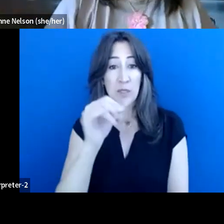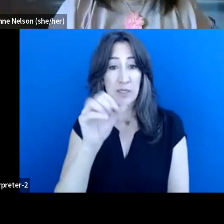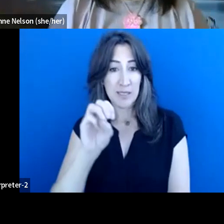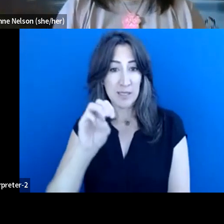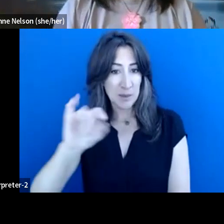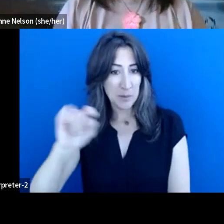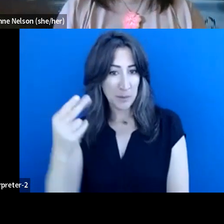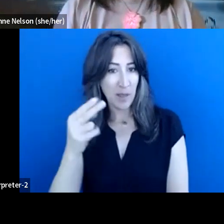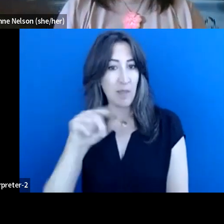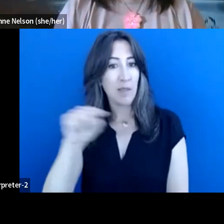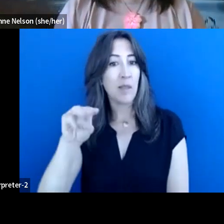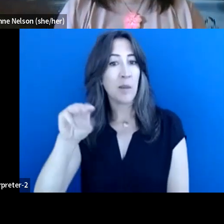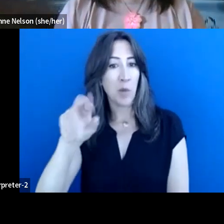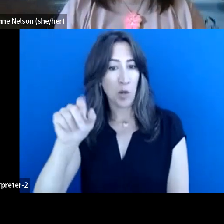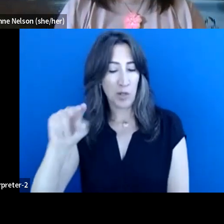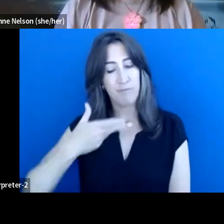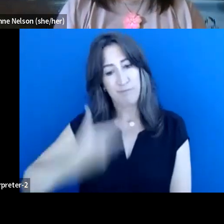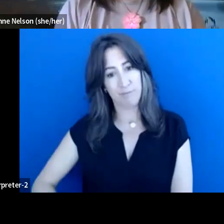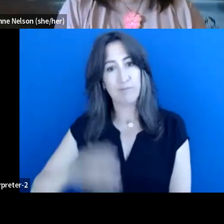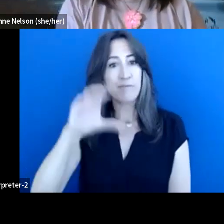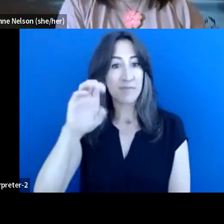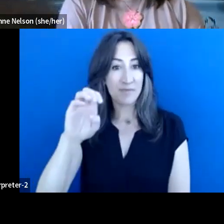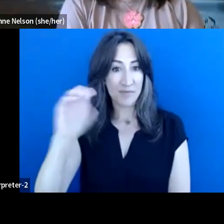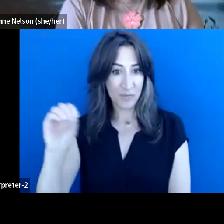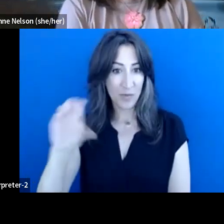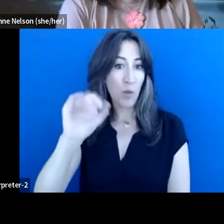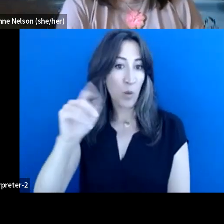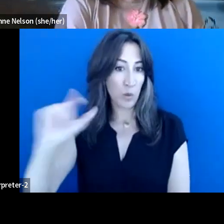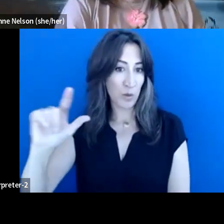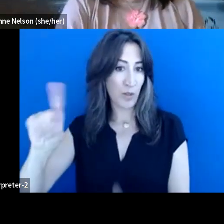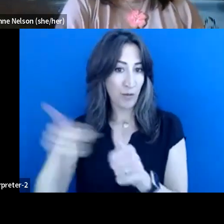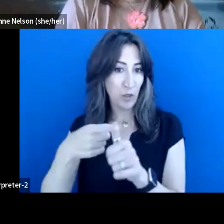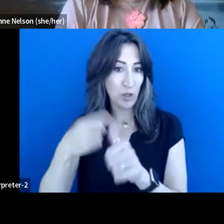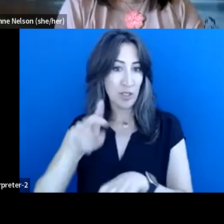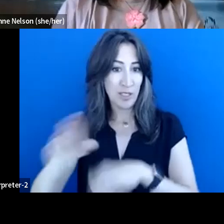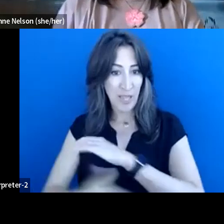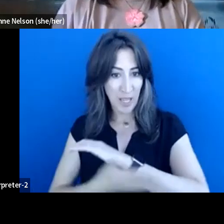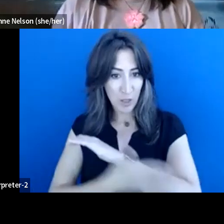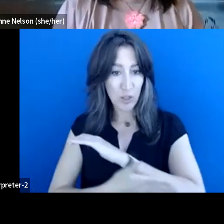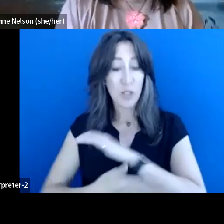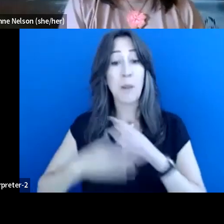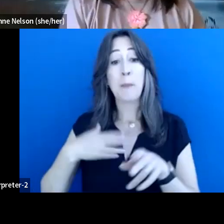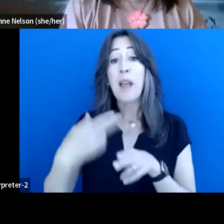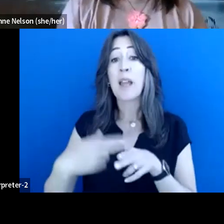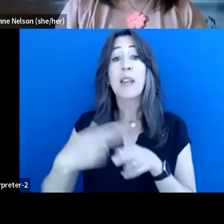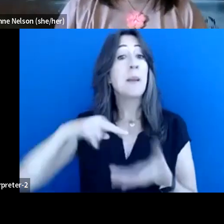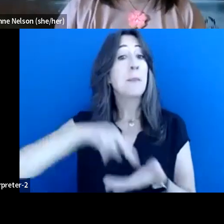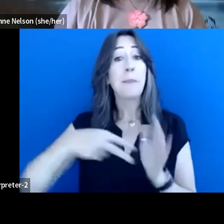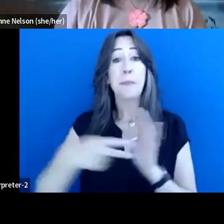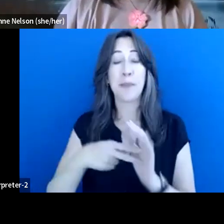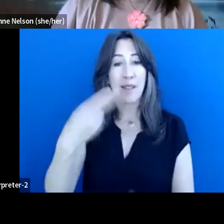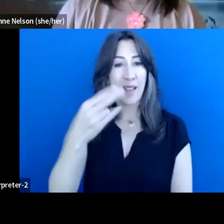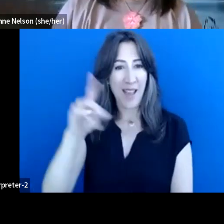and I'm the CEO of Coastal First Nations. My Haida name is HaTjela, which means Haida dancer.